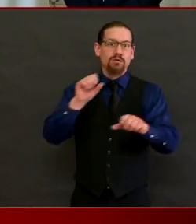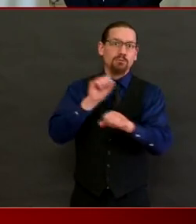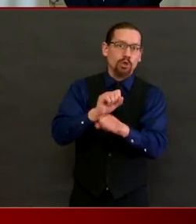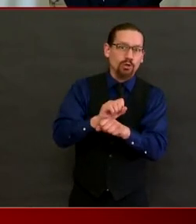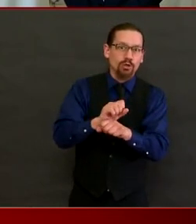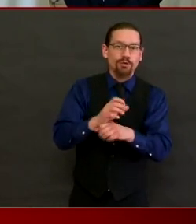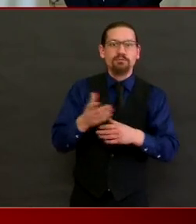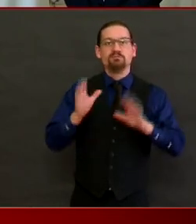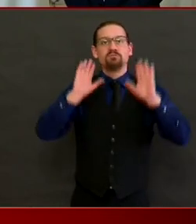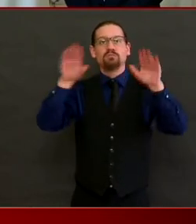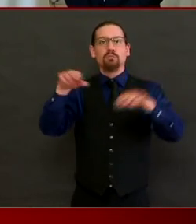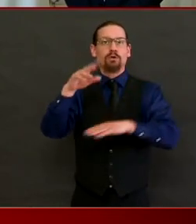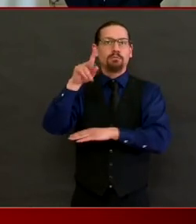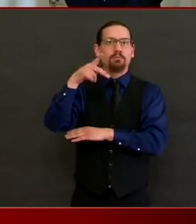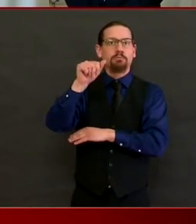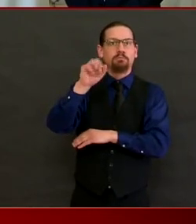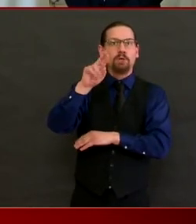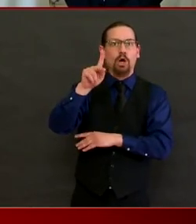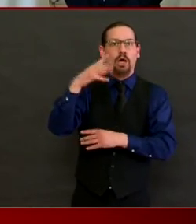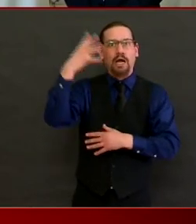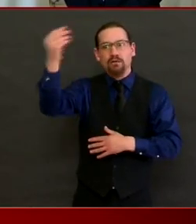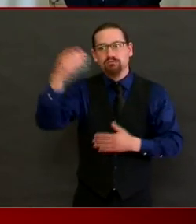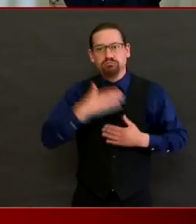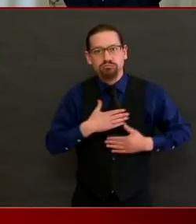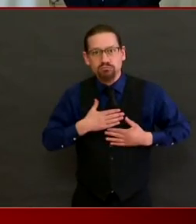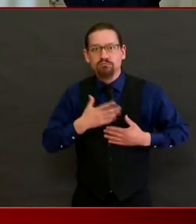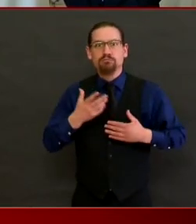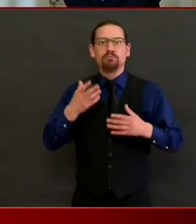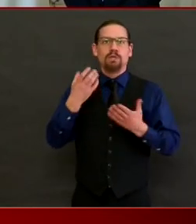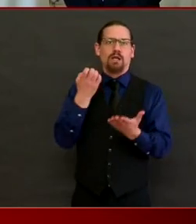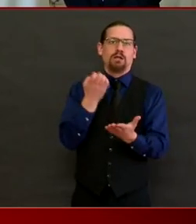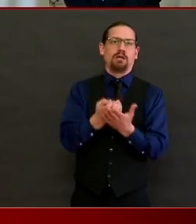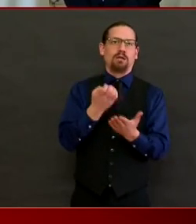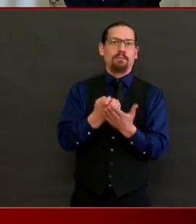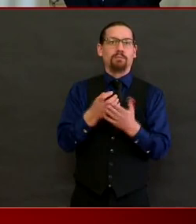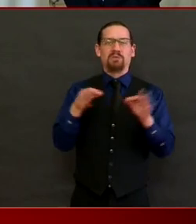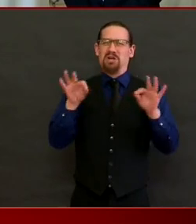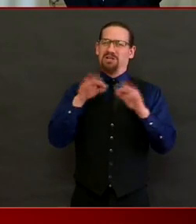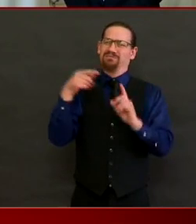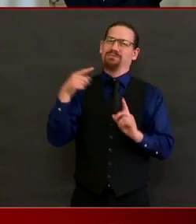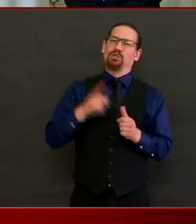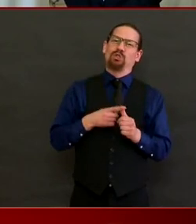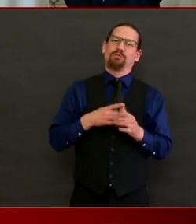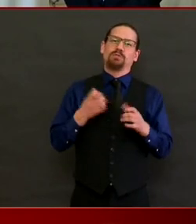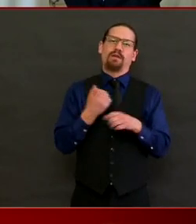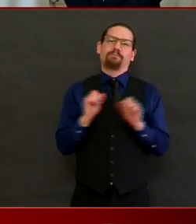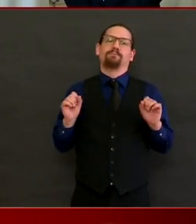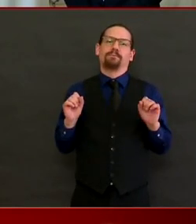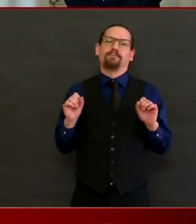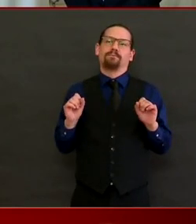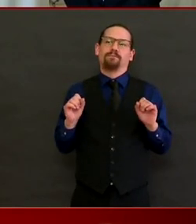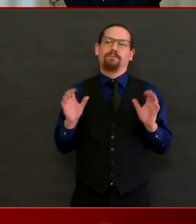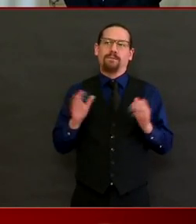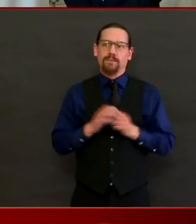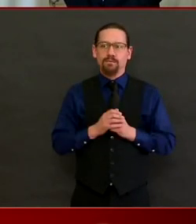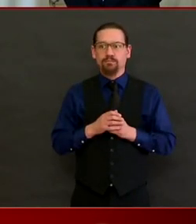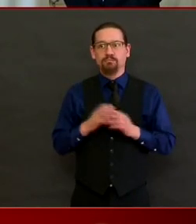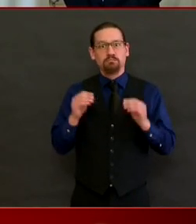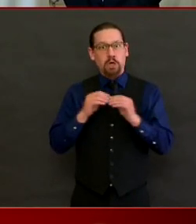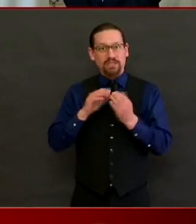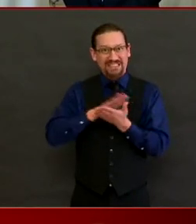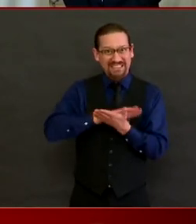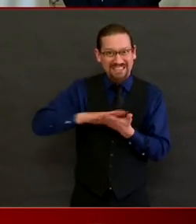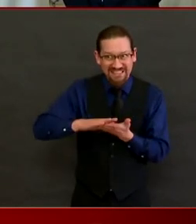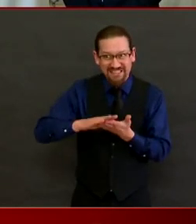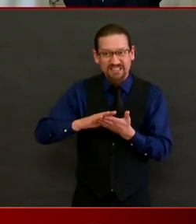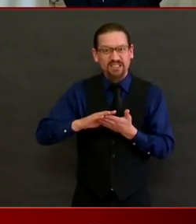But safely. And by safely, it's a combination of more cleaning, more sanitizing and